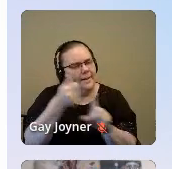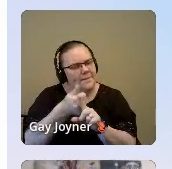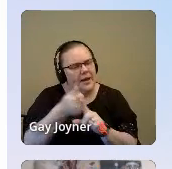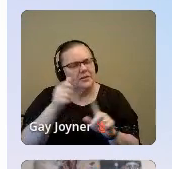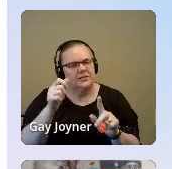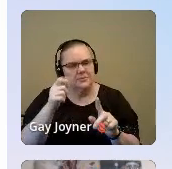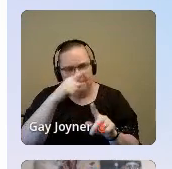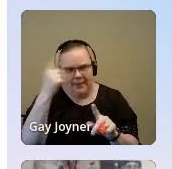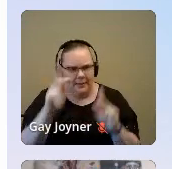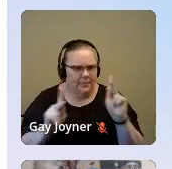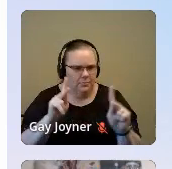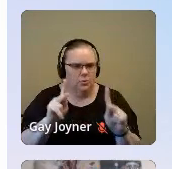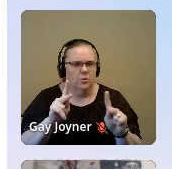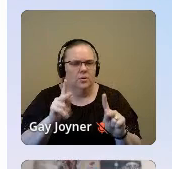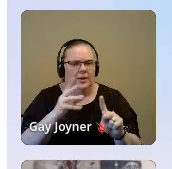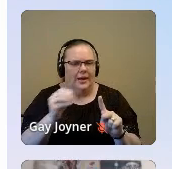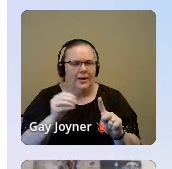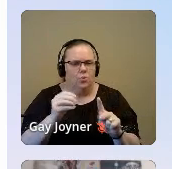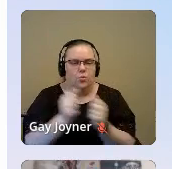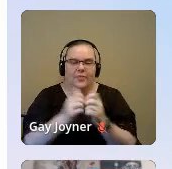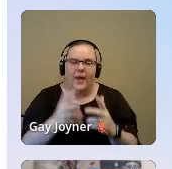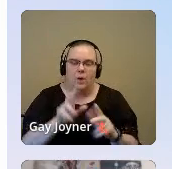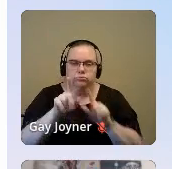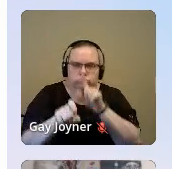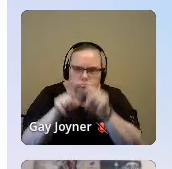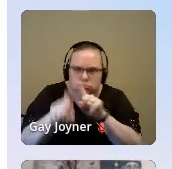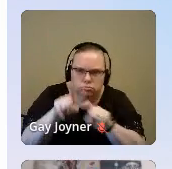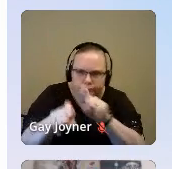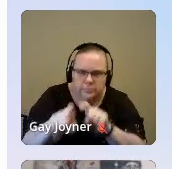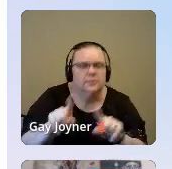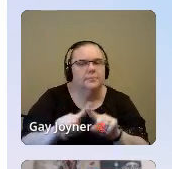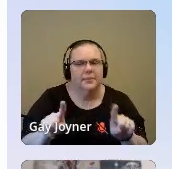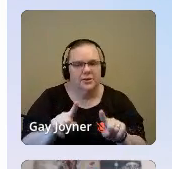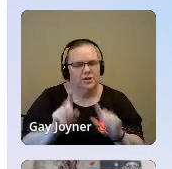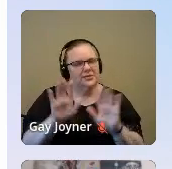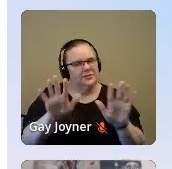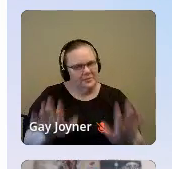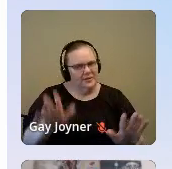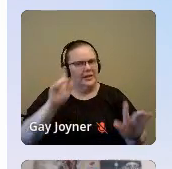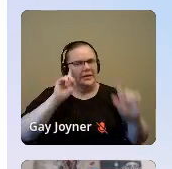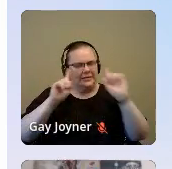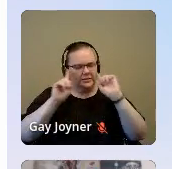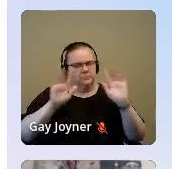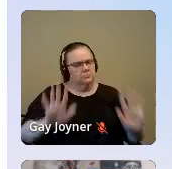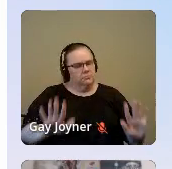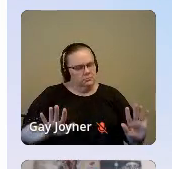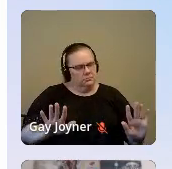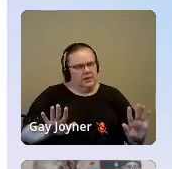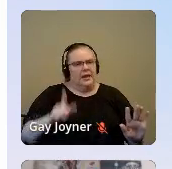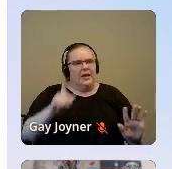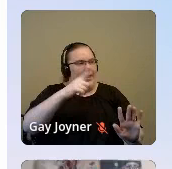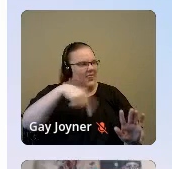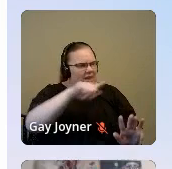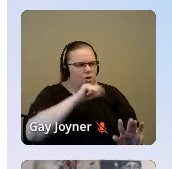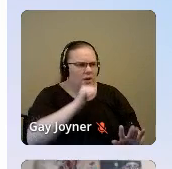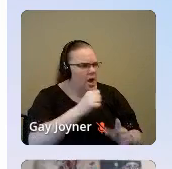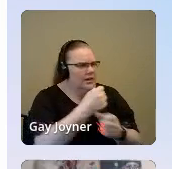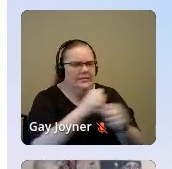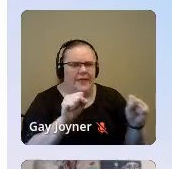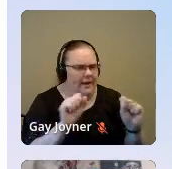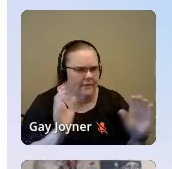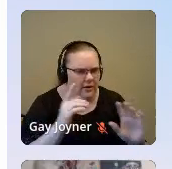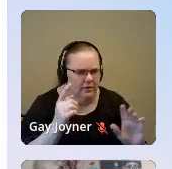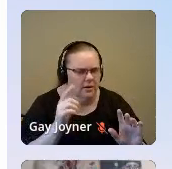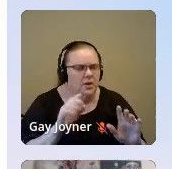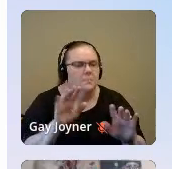and listen. Overwhelmingly, people have not listened to what is needed and they're in savior mode. So like slow down and listen.